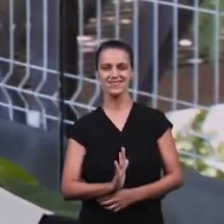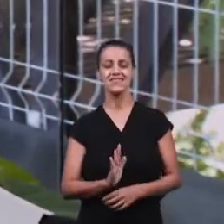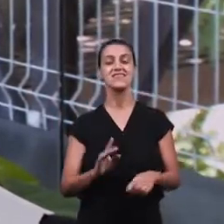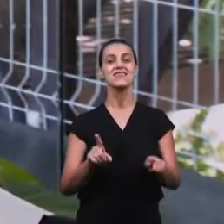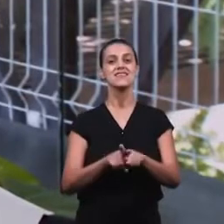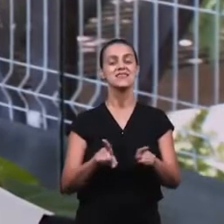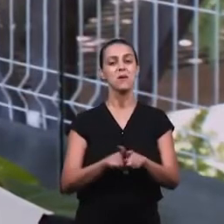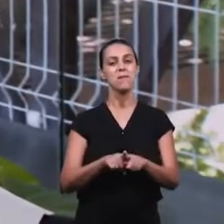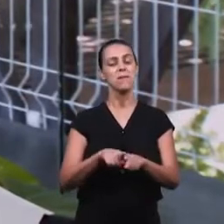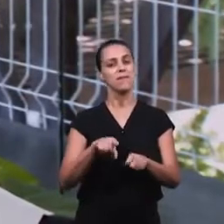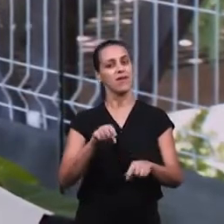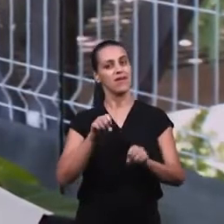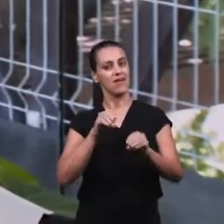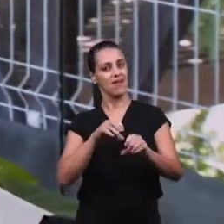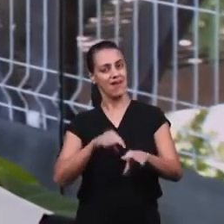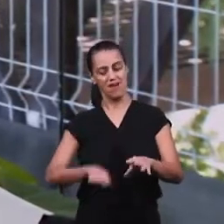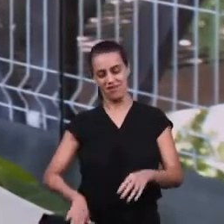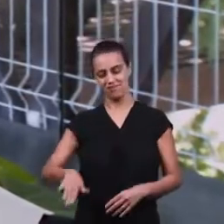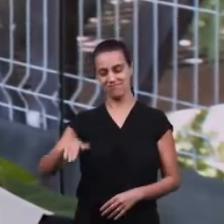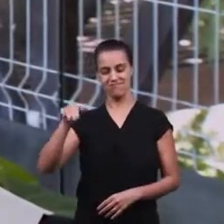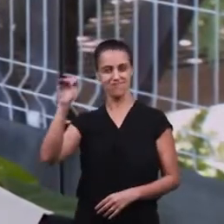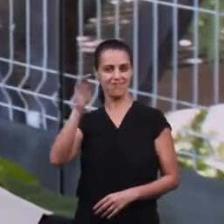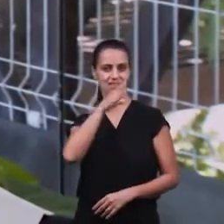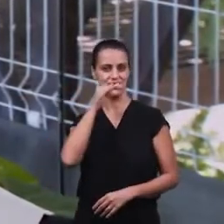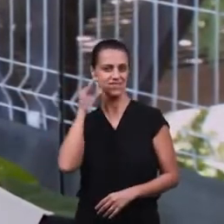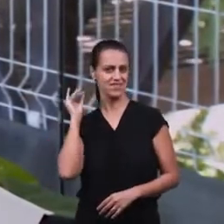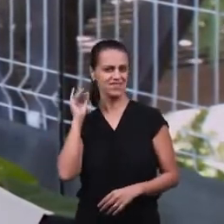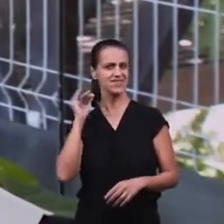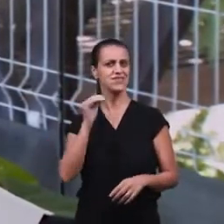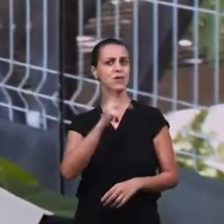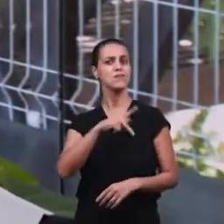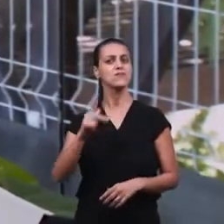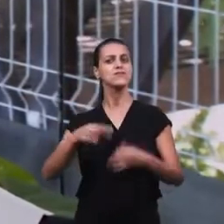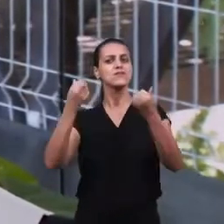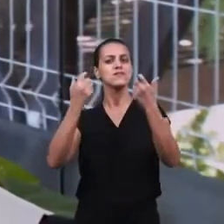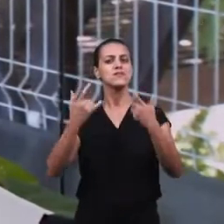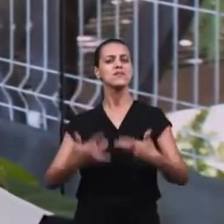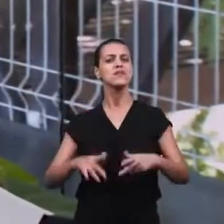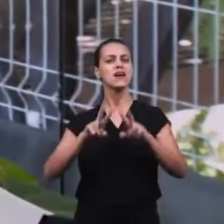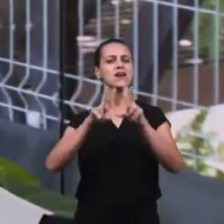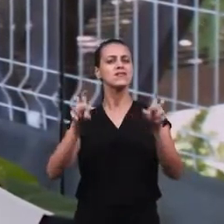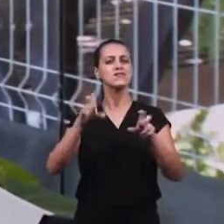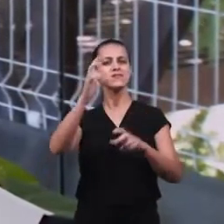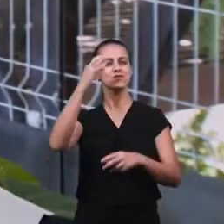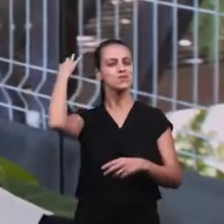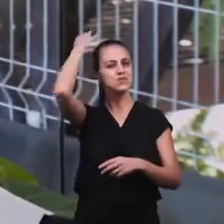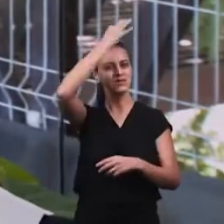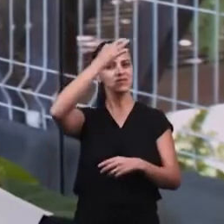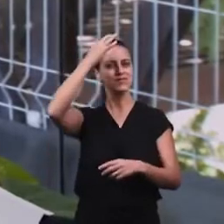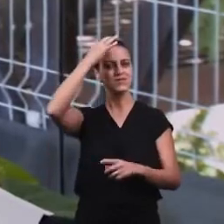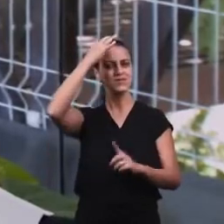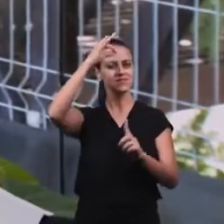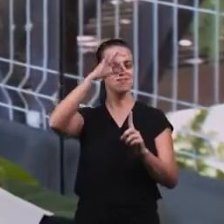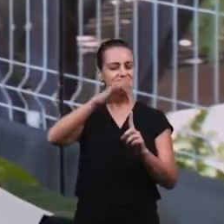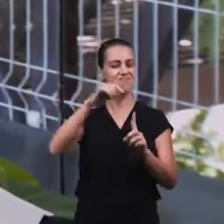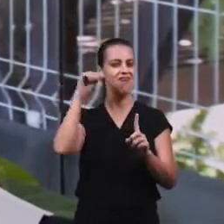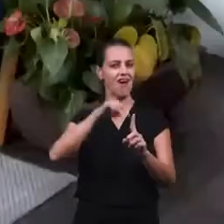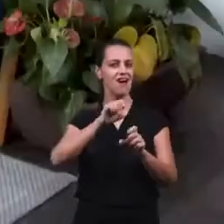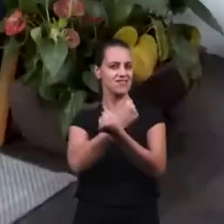Intermediate Children and Adolescents, Professor Evelyn will speak about the Holy Spirit in Samson life.